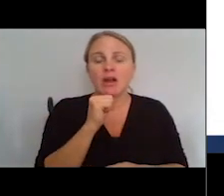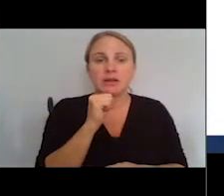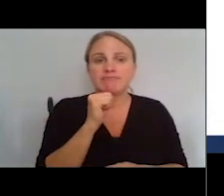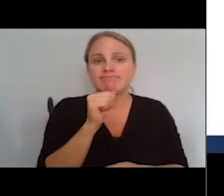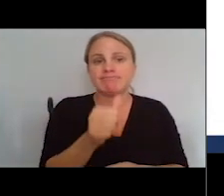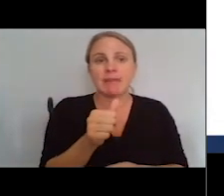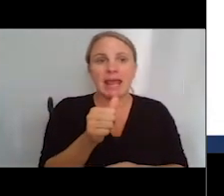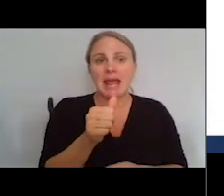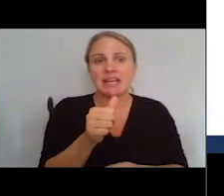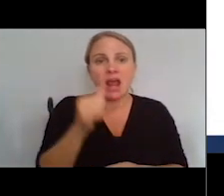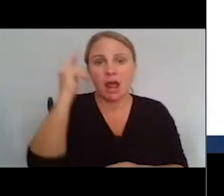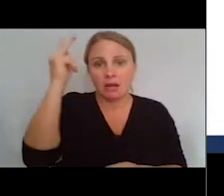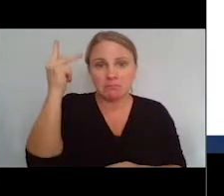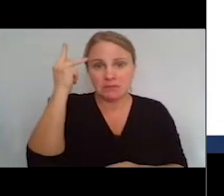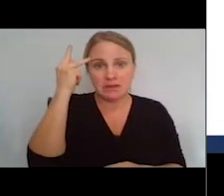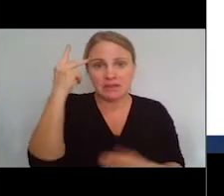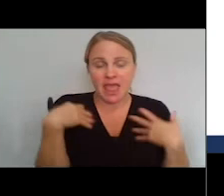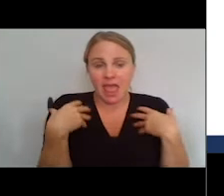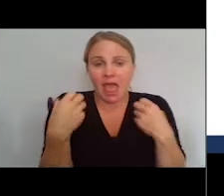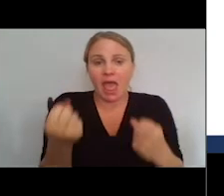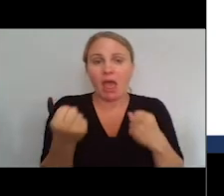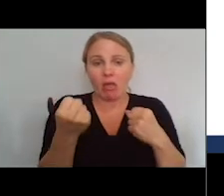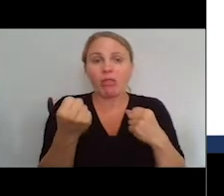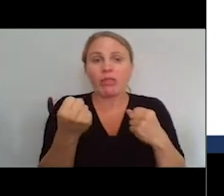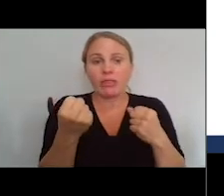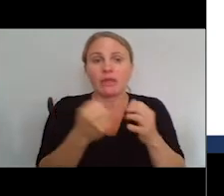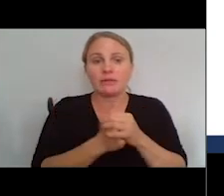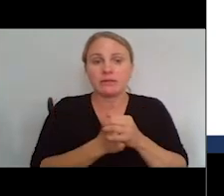policy consulting firm.